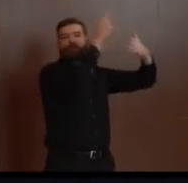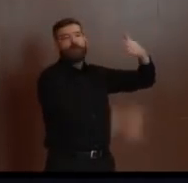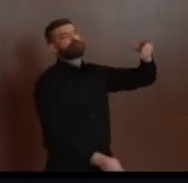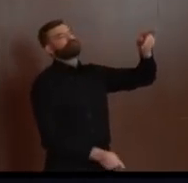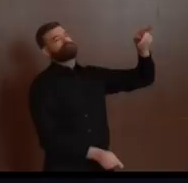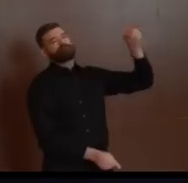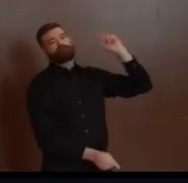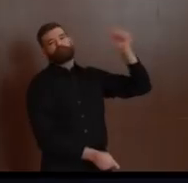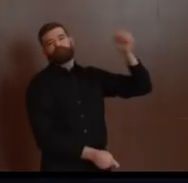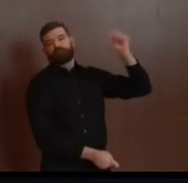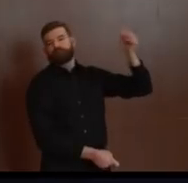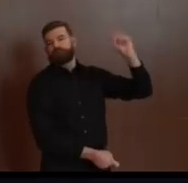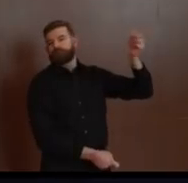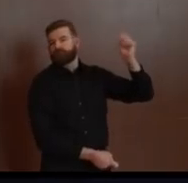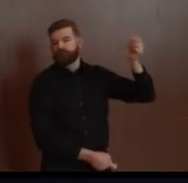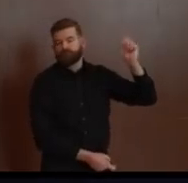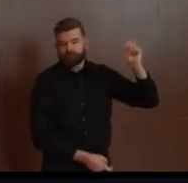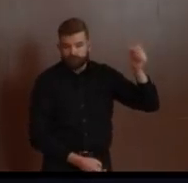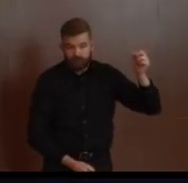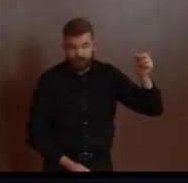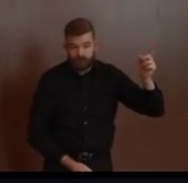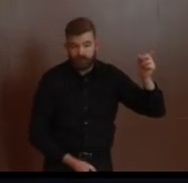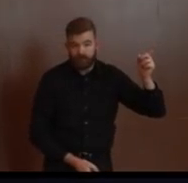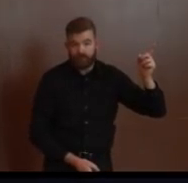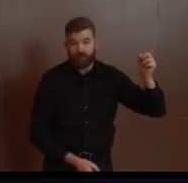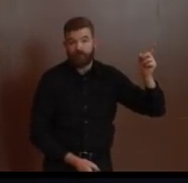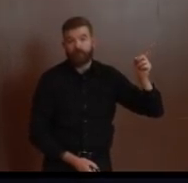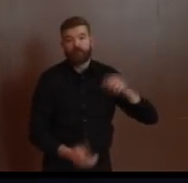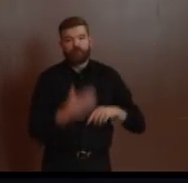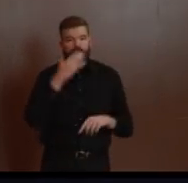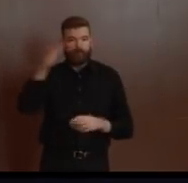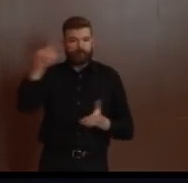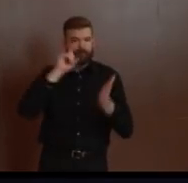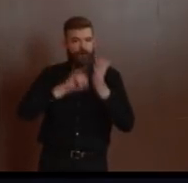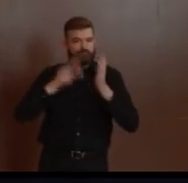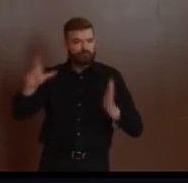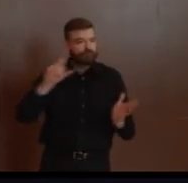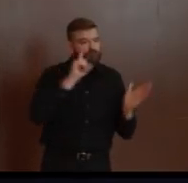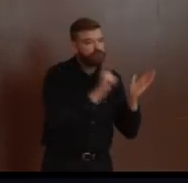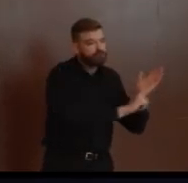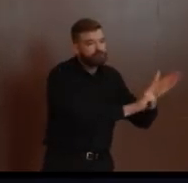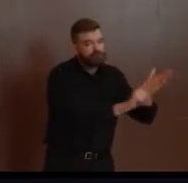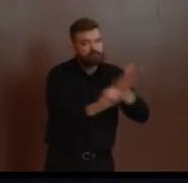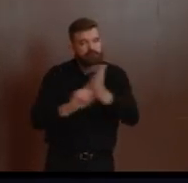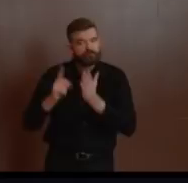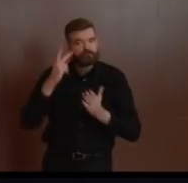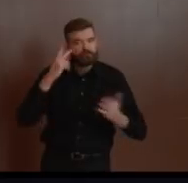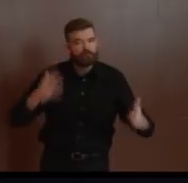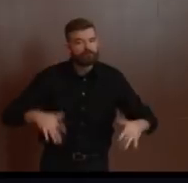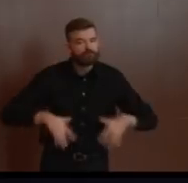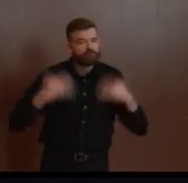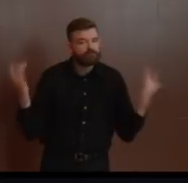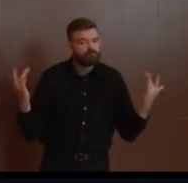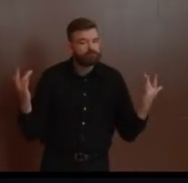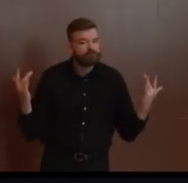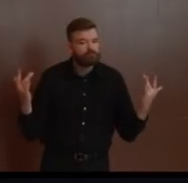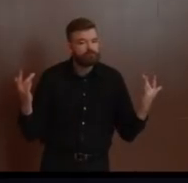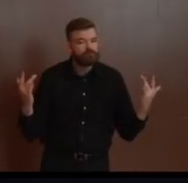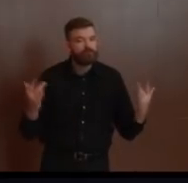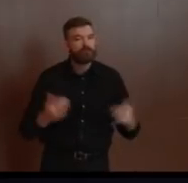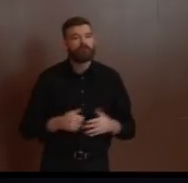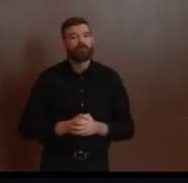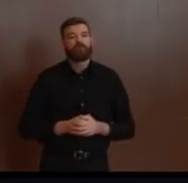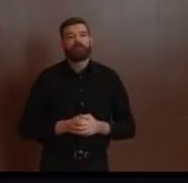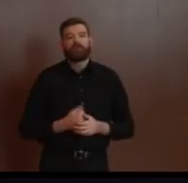it's a credit to the work of our investigators and our local partners. But let me tell you that we have to remain vigilant. Having been a prosecutor